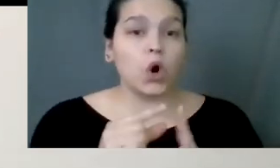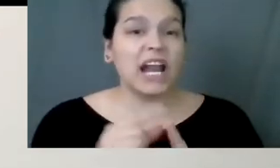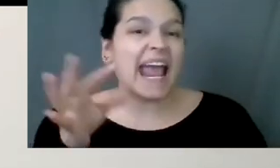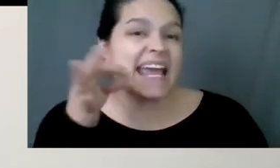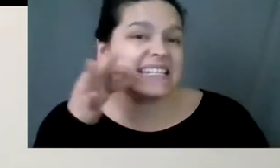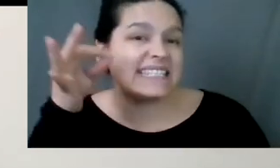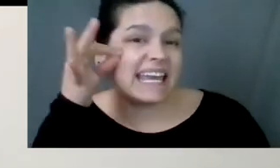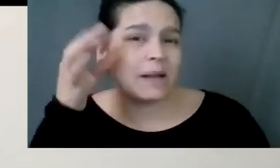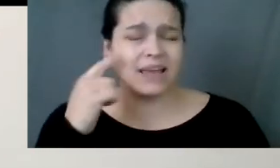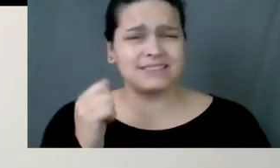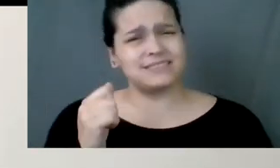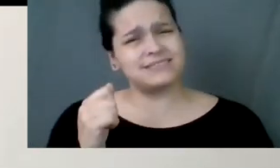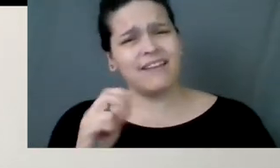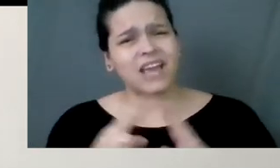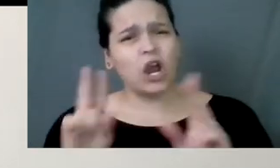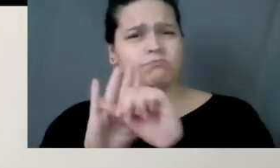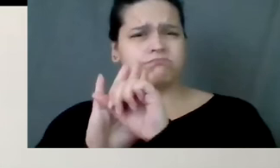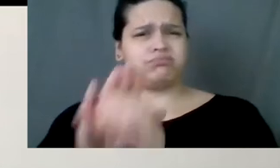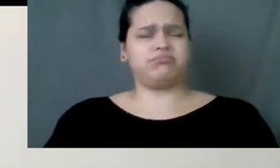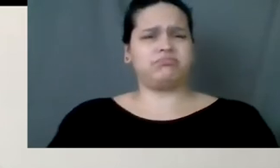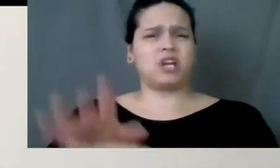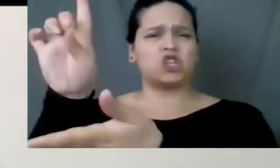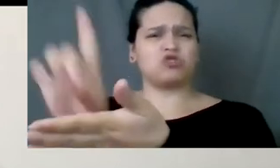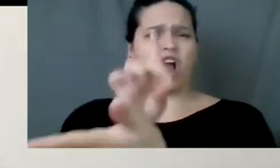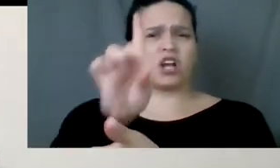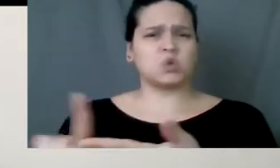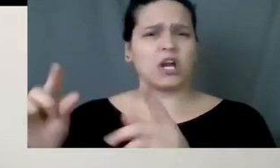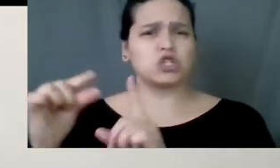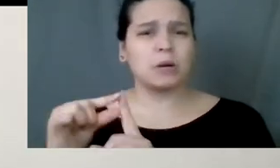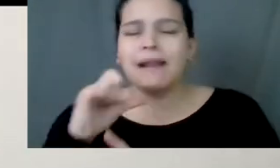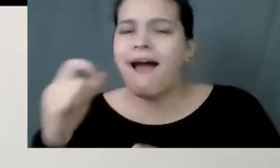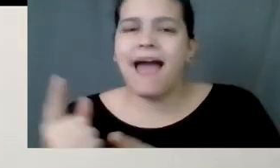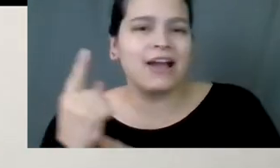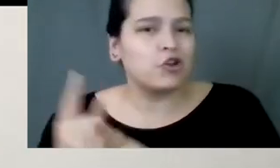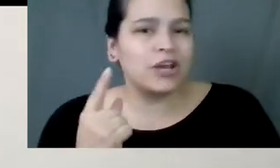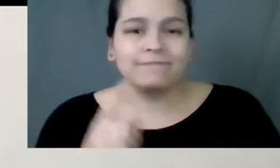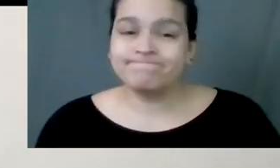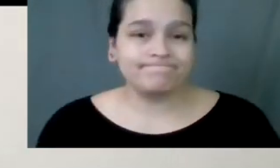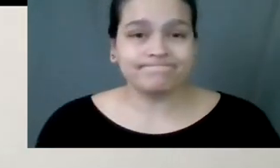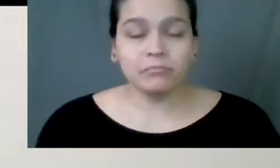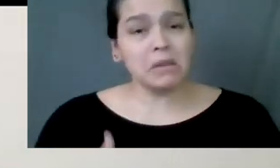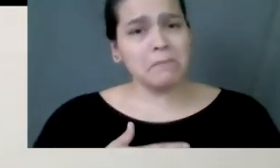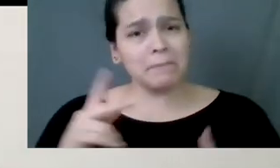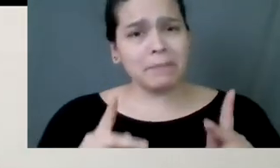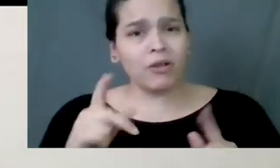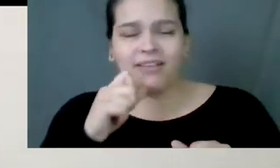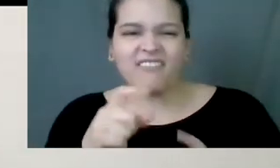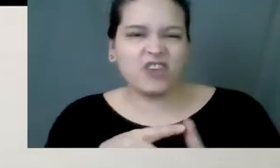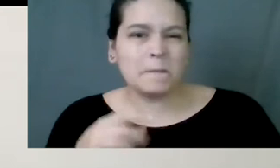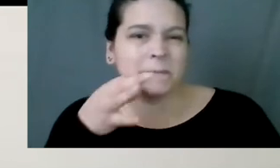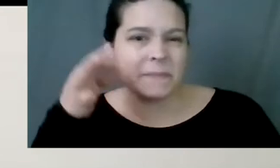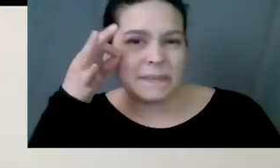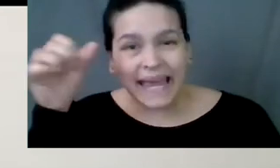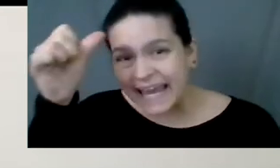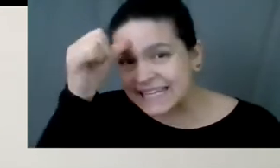because it's it's a pretty derogatory term and it's not accurate at all. You know, my people